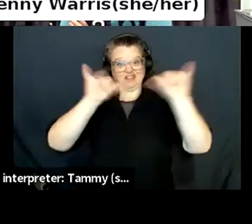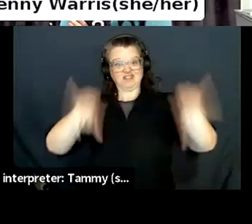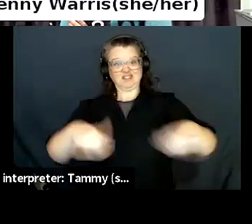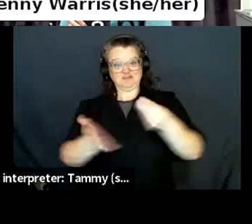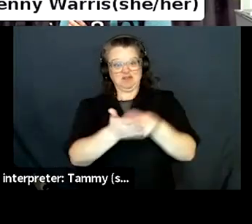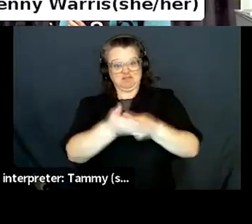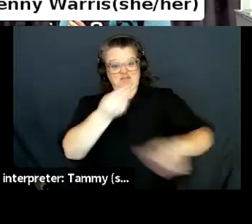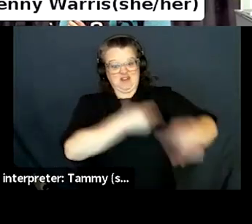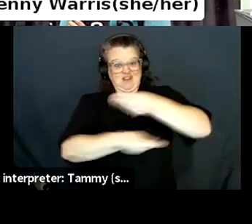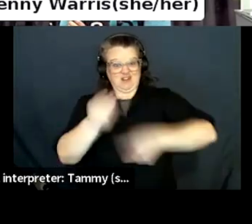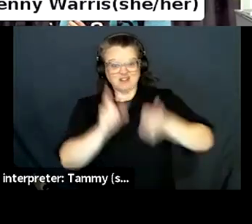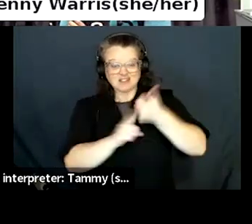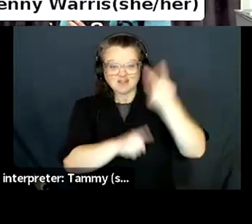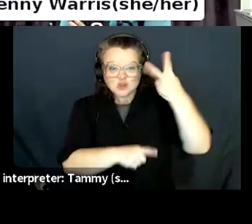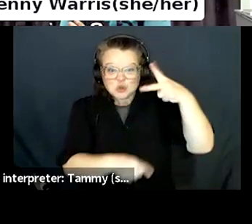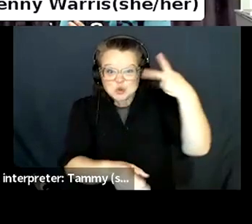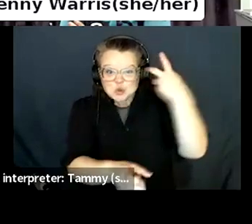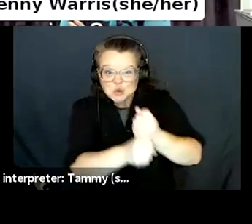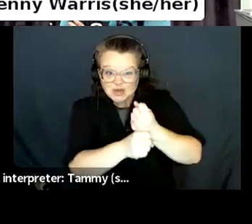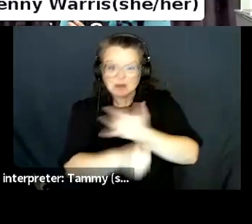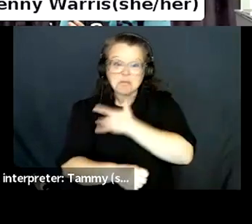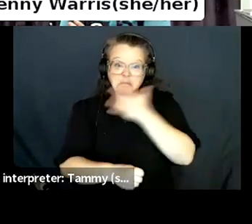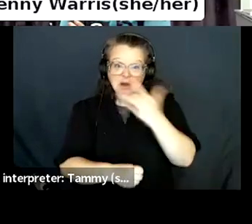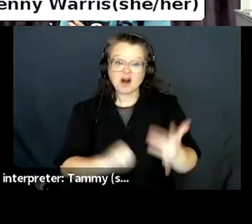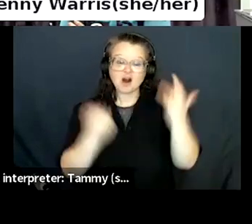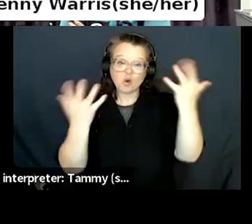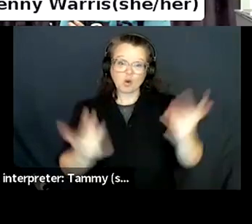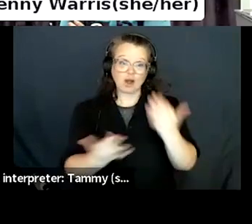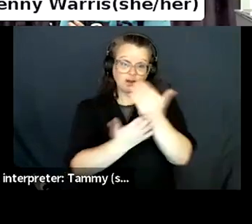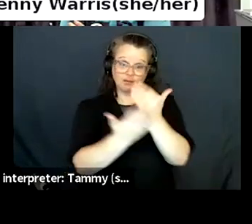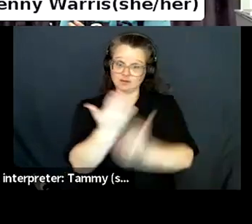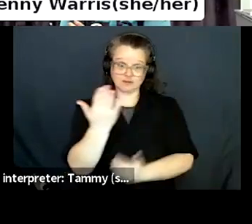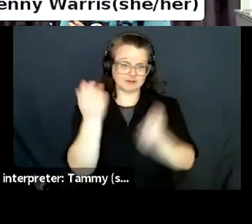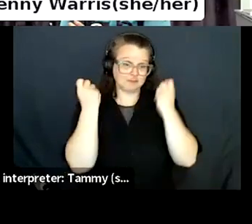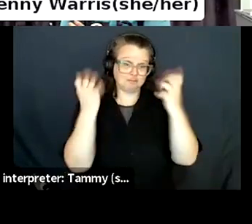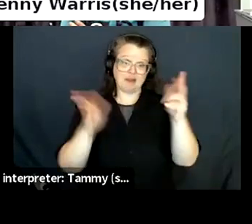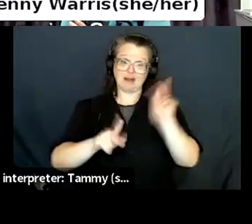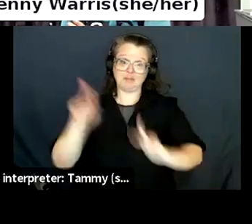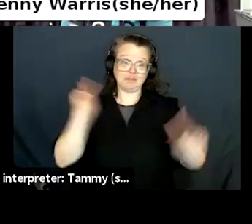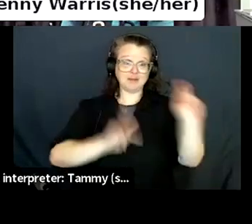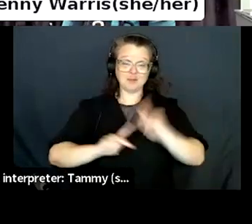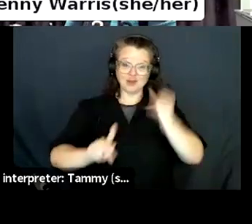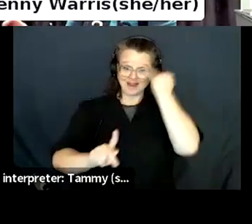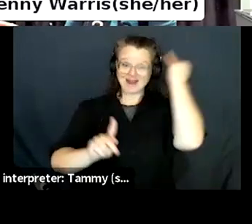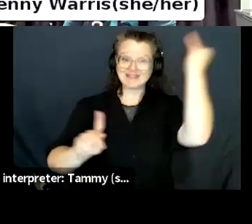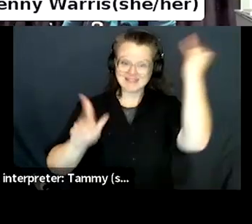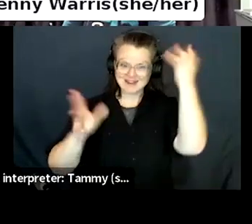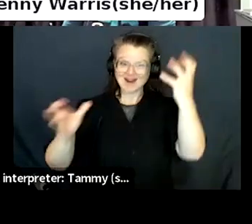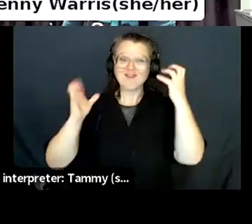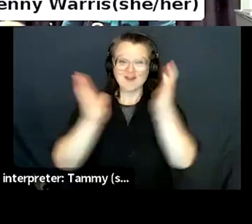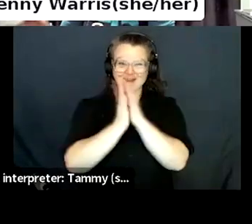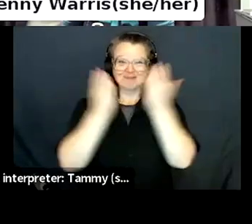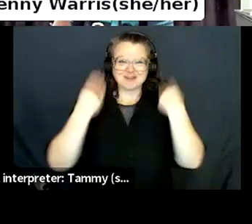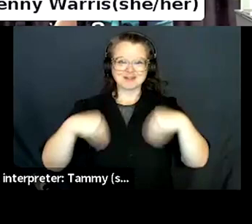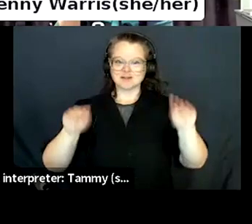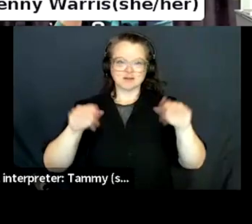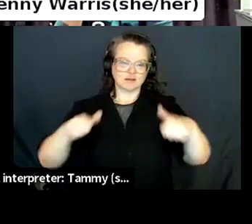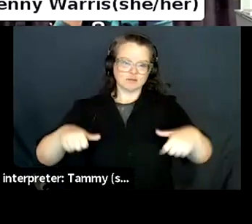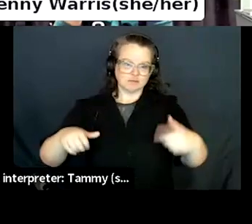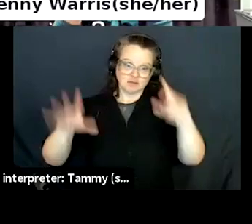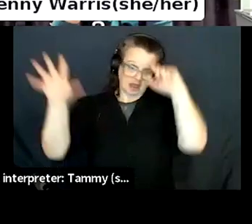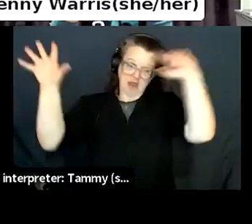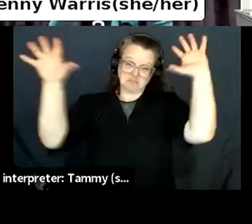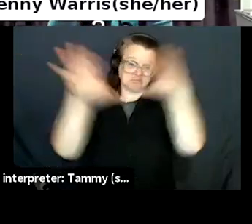that, and even without, I do think we really need a viable alternative. I don't think it's ever a benefit to an industry to only